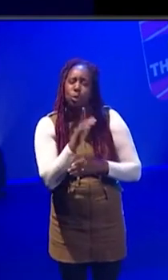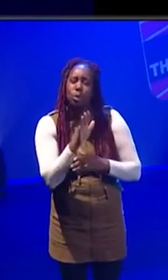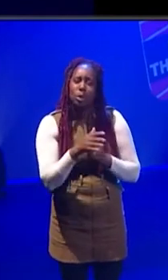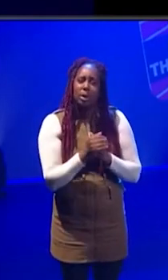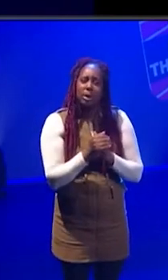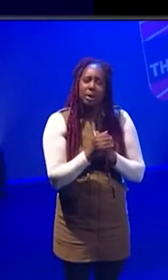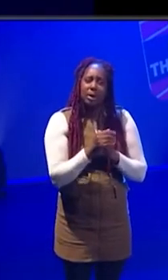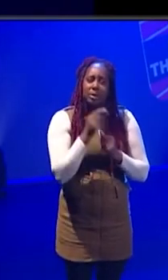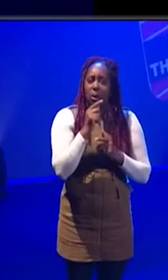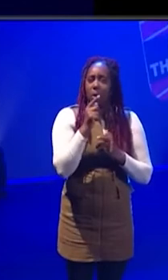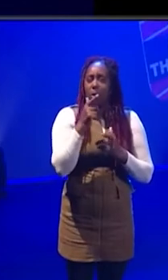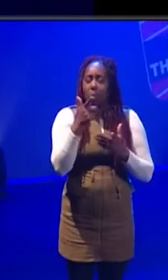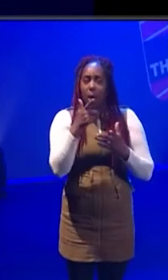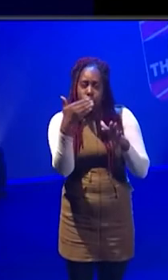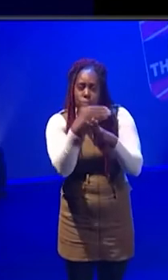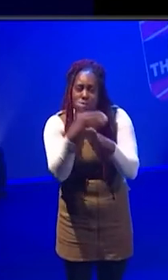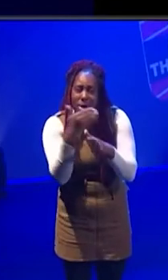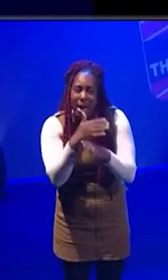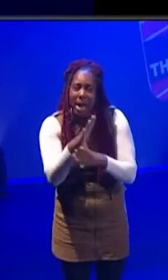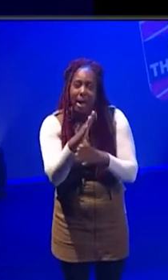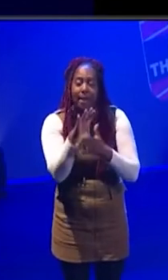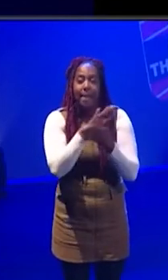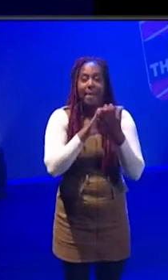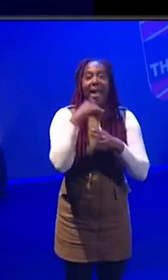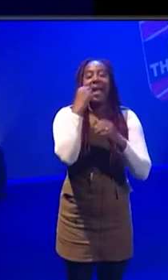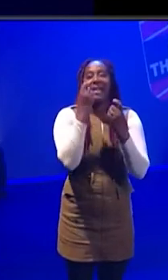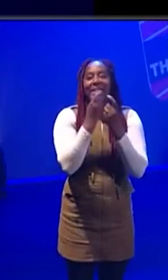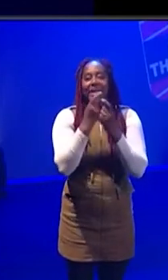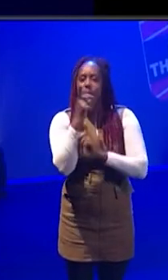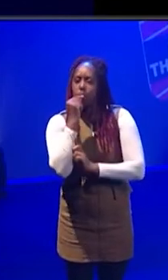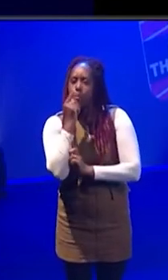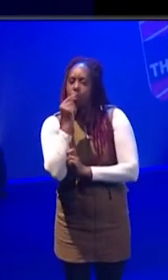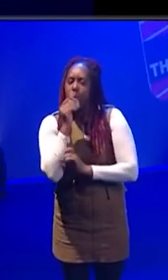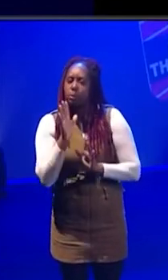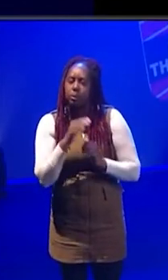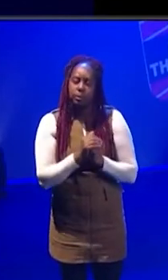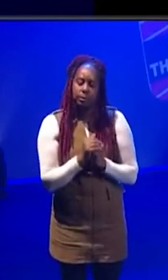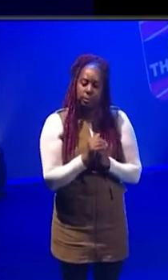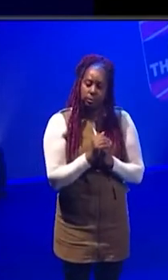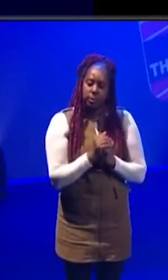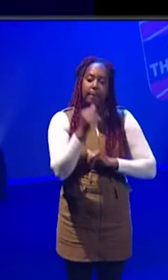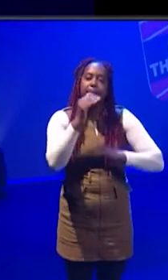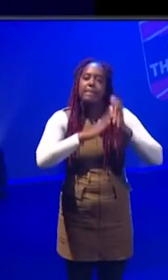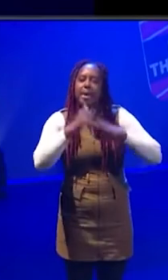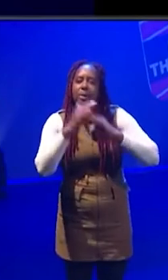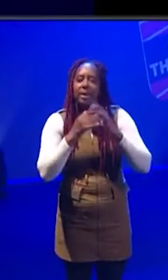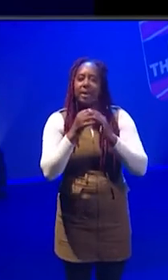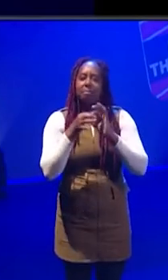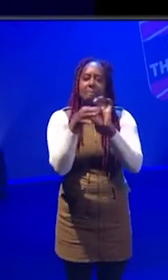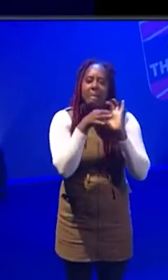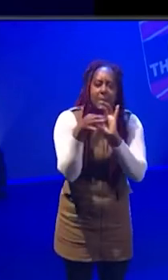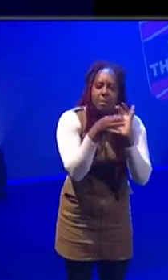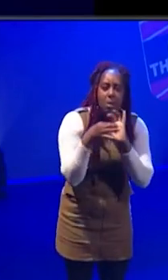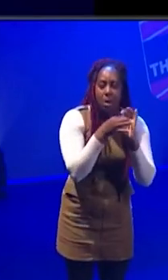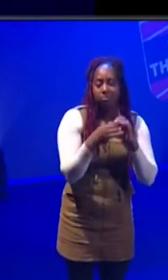no career ladder, so therefore anything is possible. And I think the building of networks is really